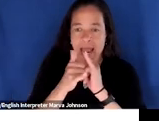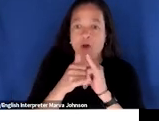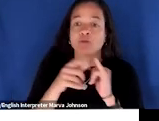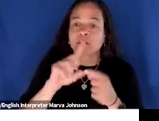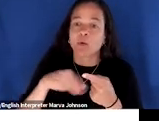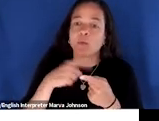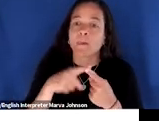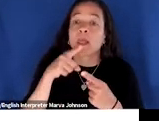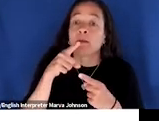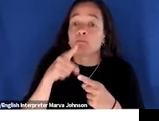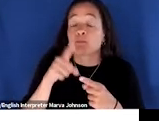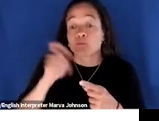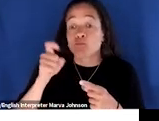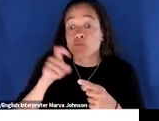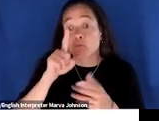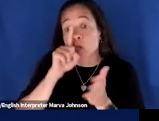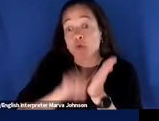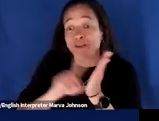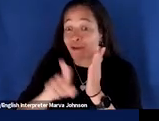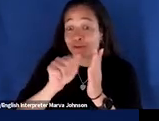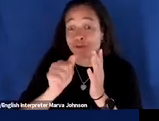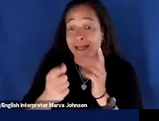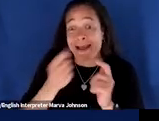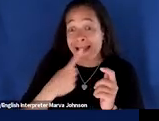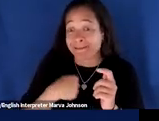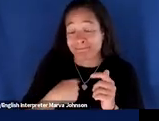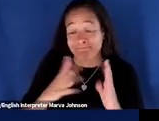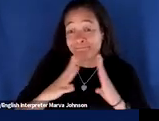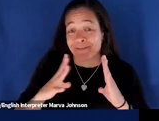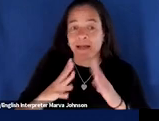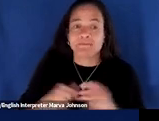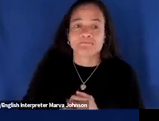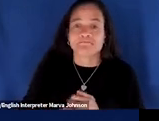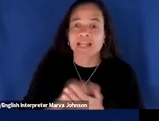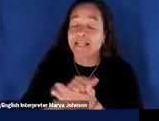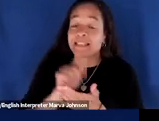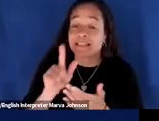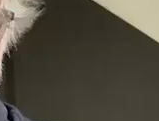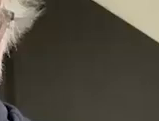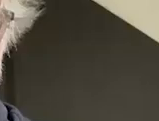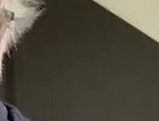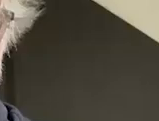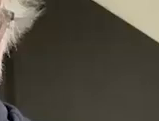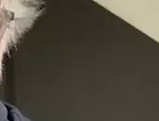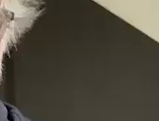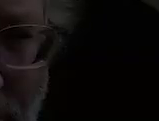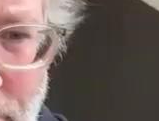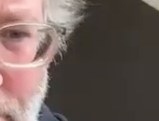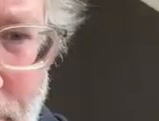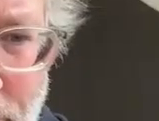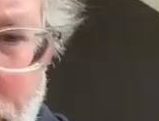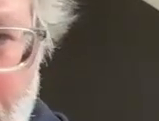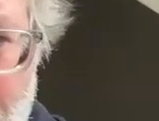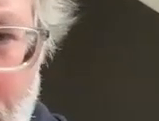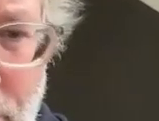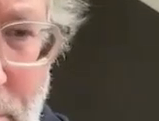share these pdfs as a way to get started so um that's everything for me i think it's time for q a thank you so much for listening thanks again for your time